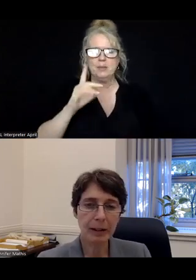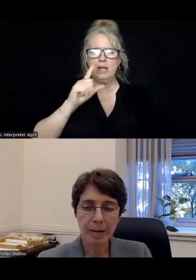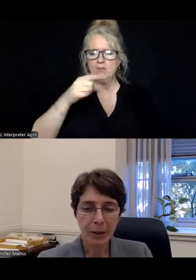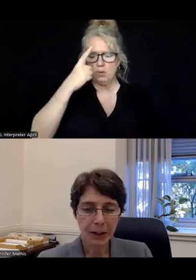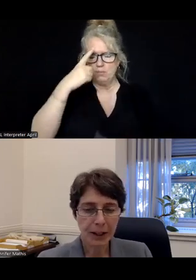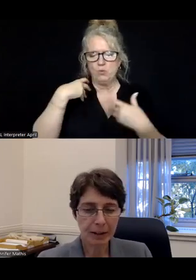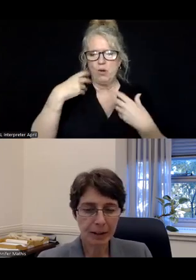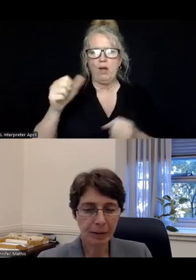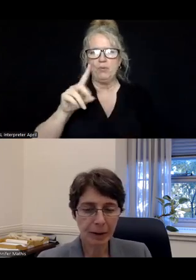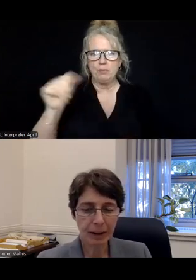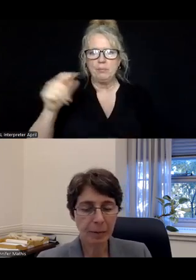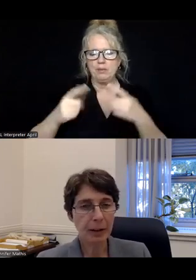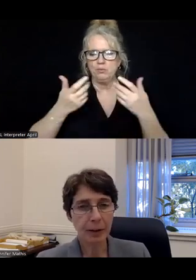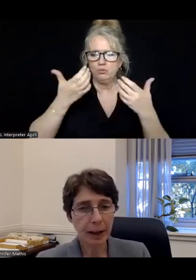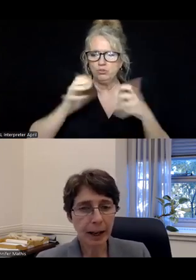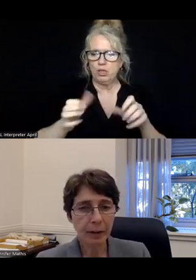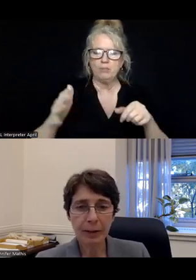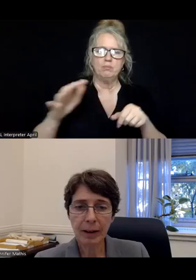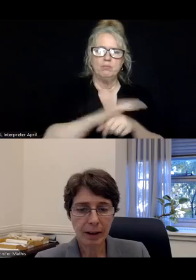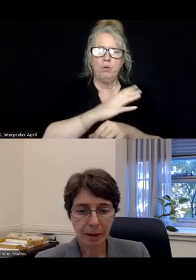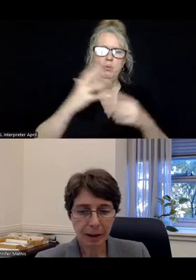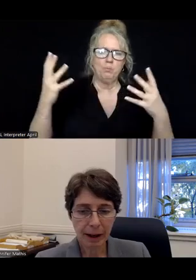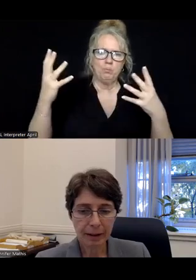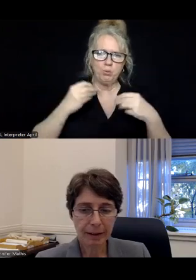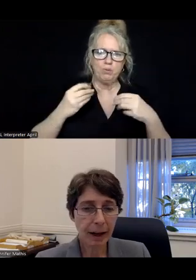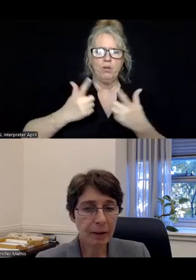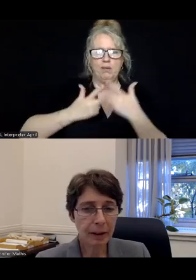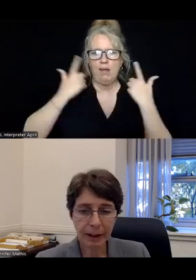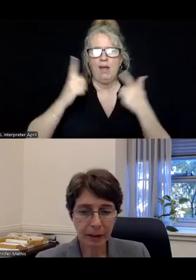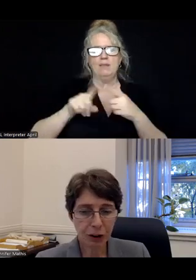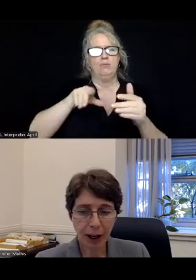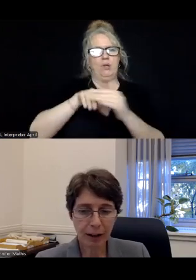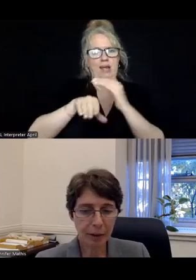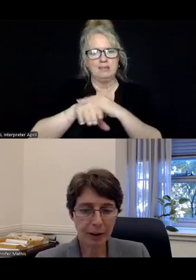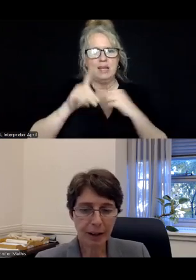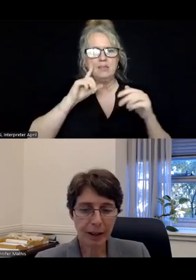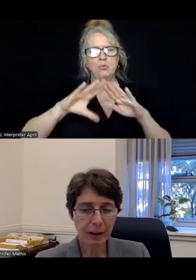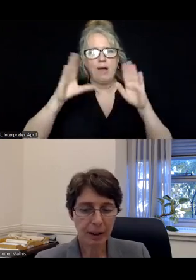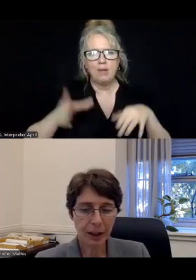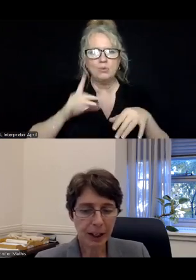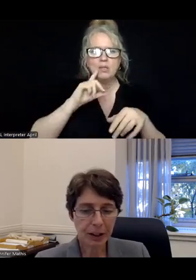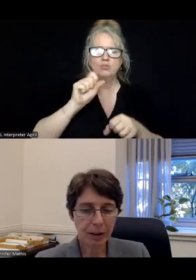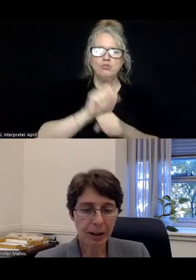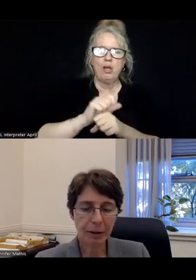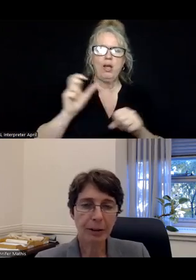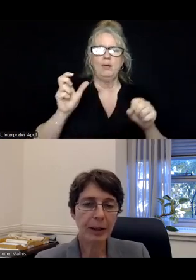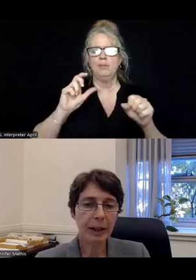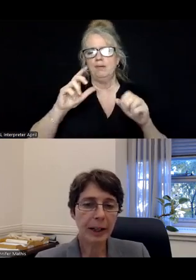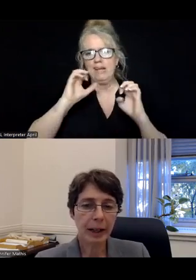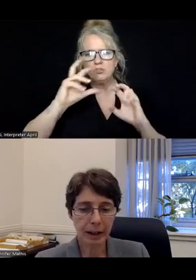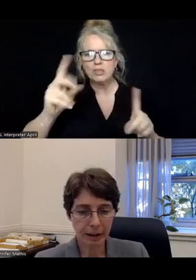disabilities the chance to live full and meaningful lives with access to housing, jobs, equal educational